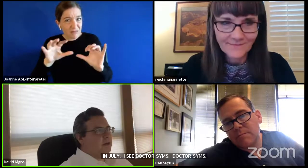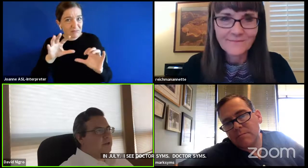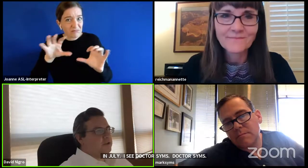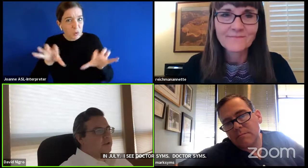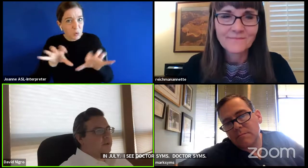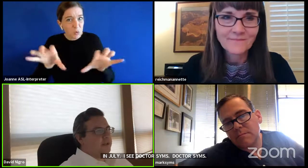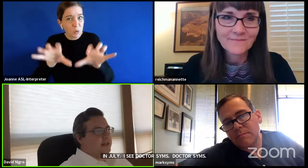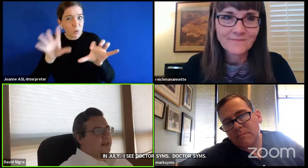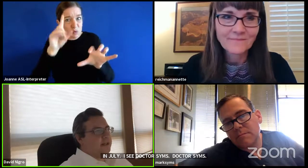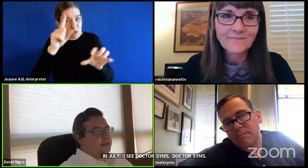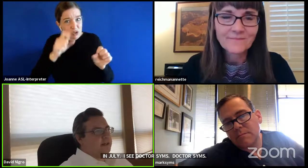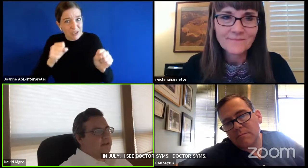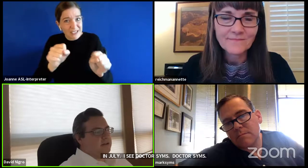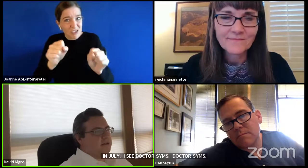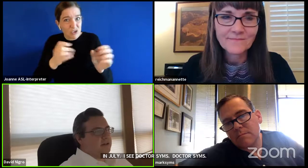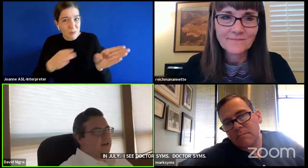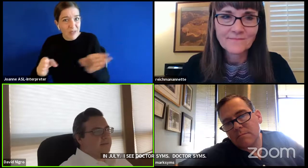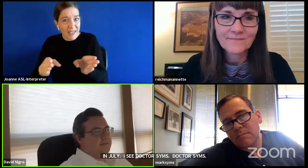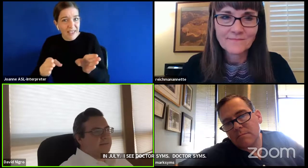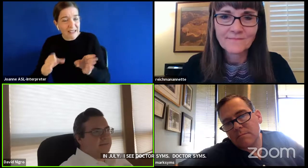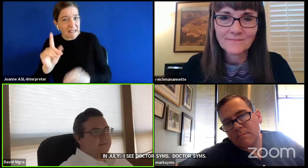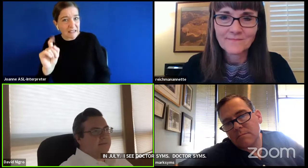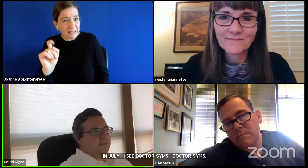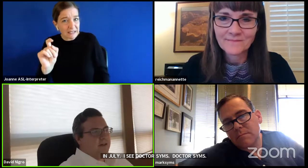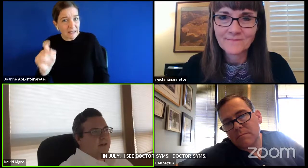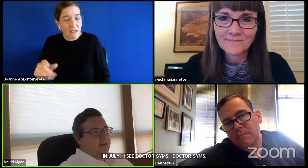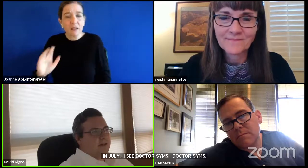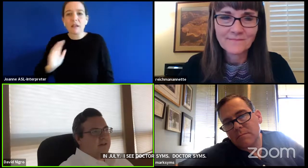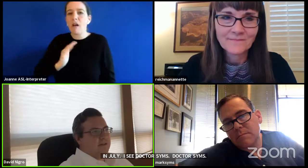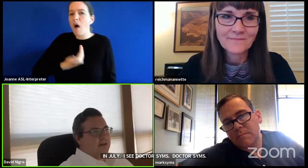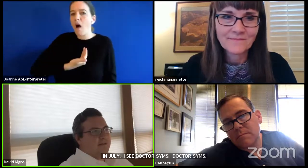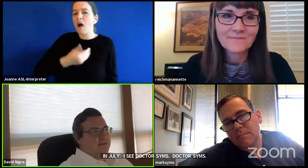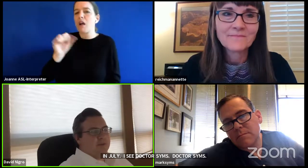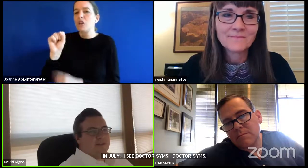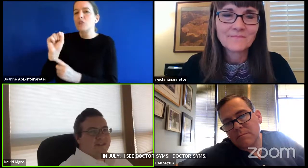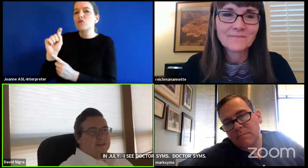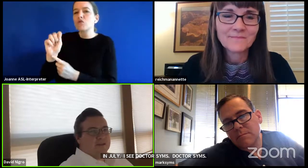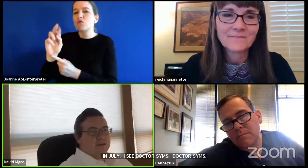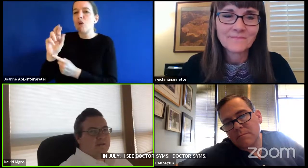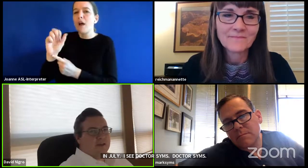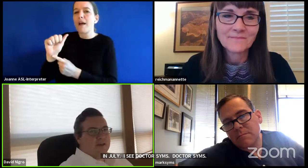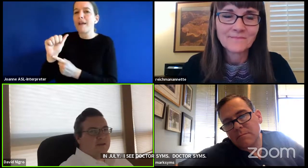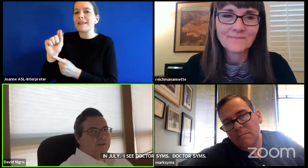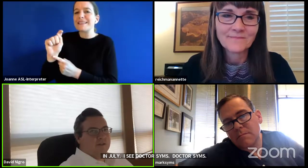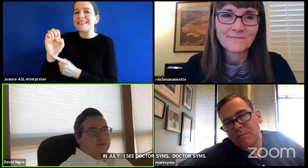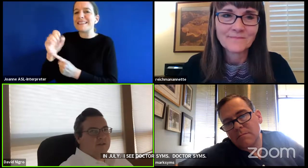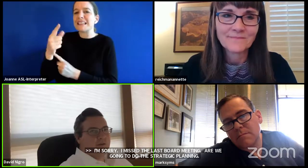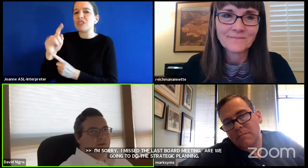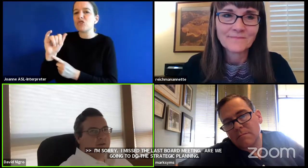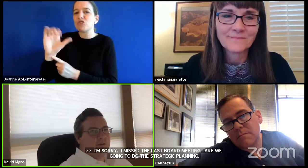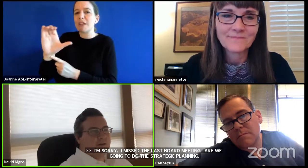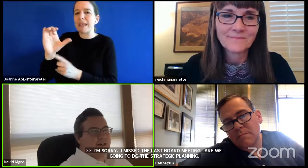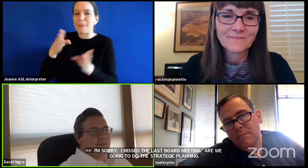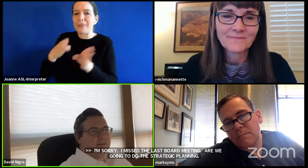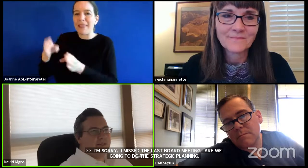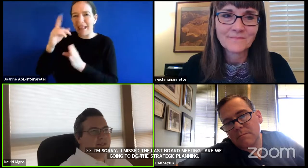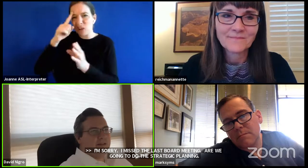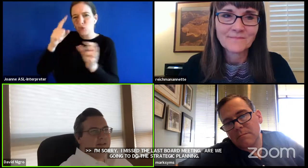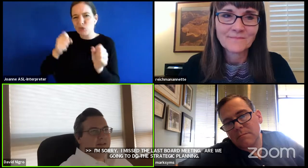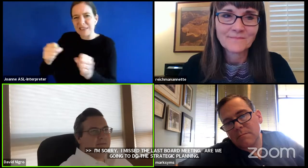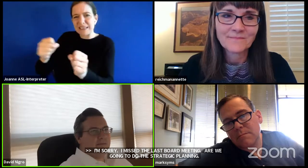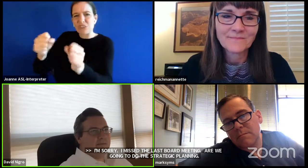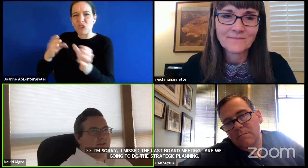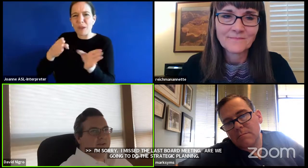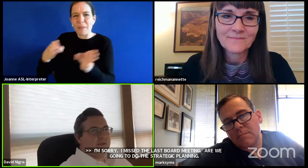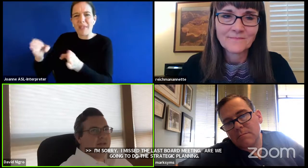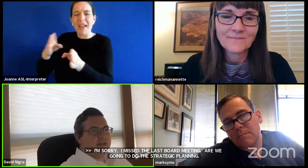our strategic planning is um obviously been affected uh by covet so we were not able to get